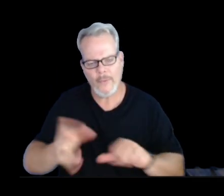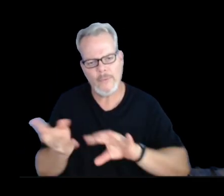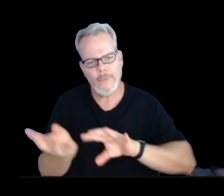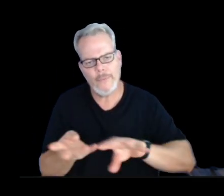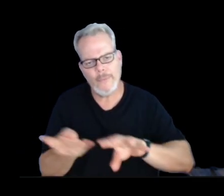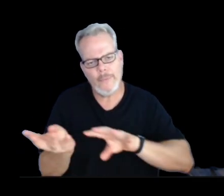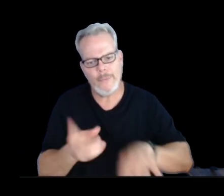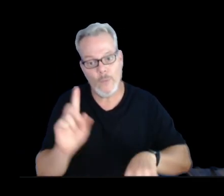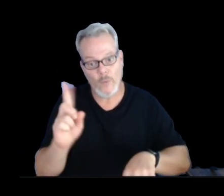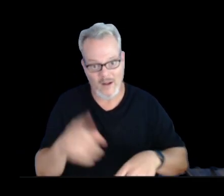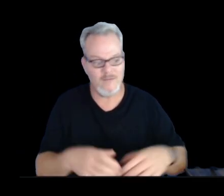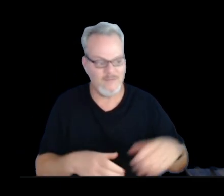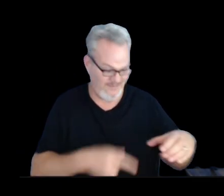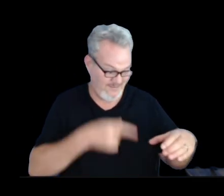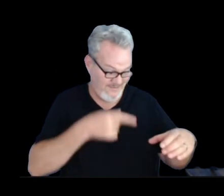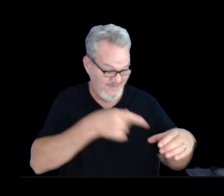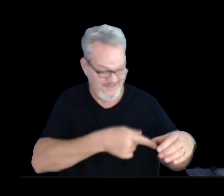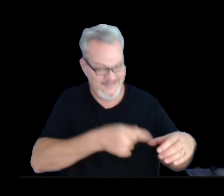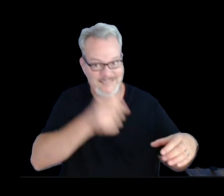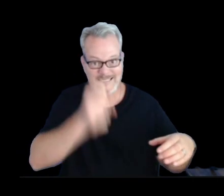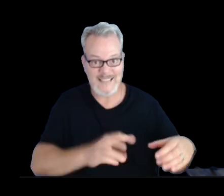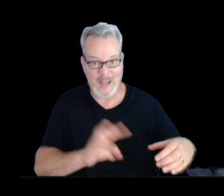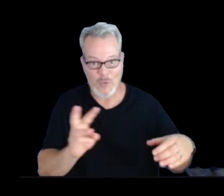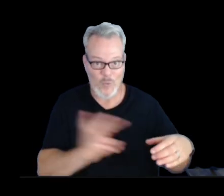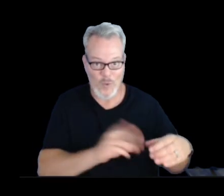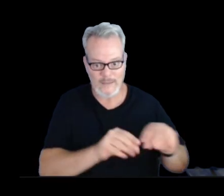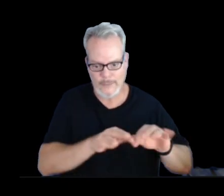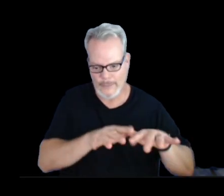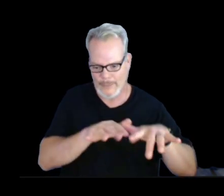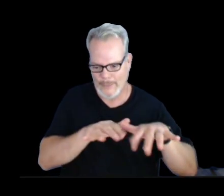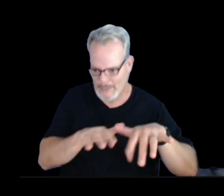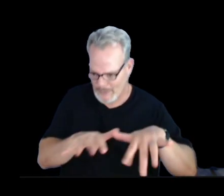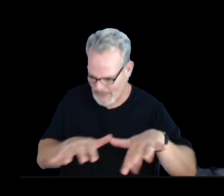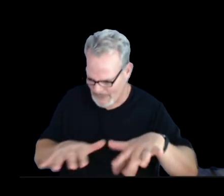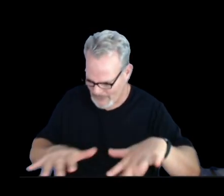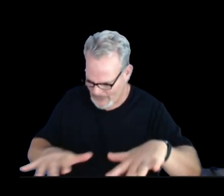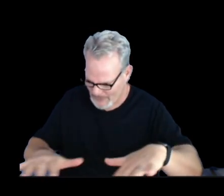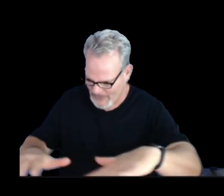east across this inner crater floor of Halema'uma'u, right there.